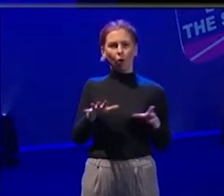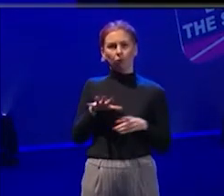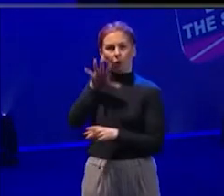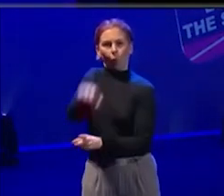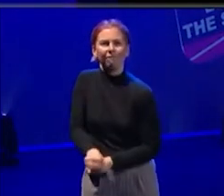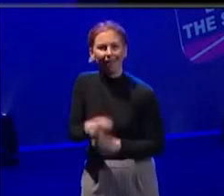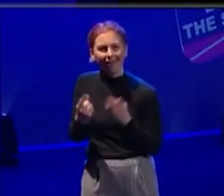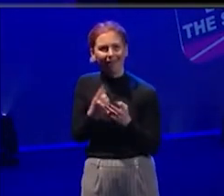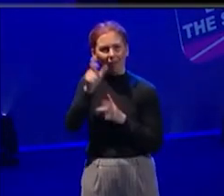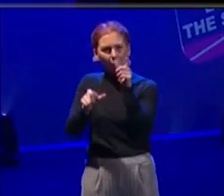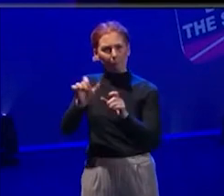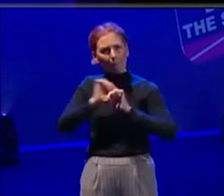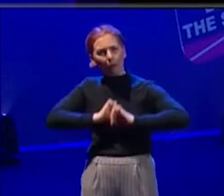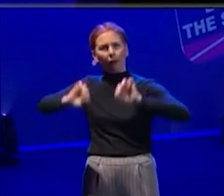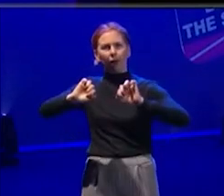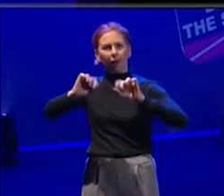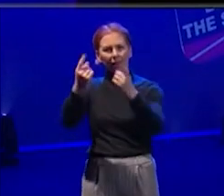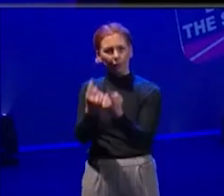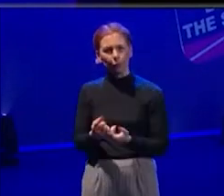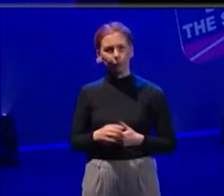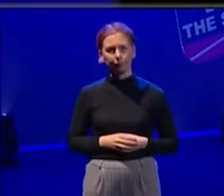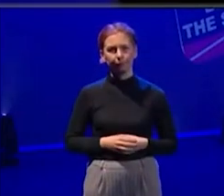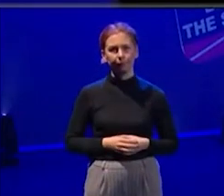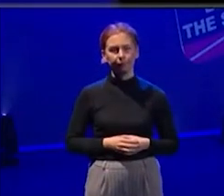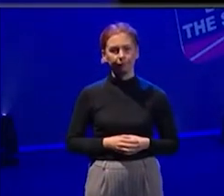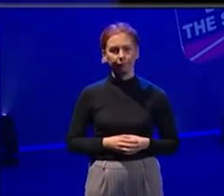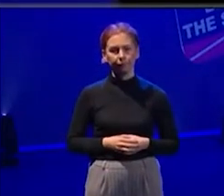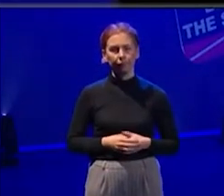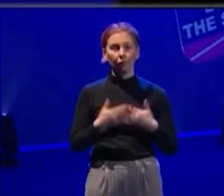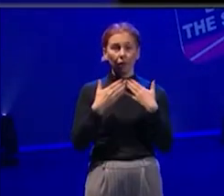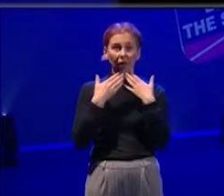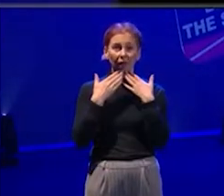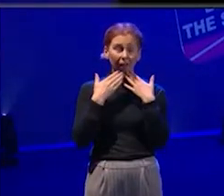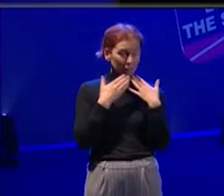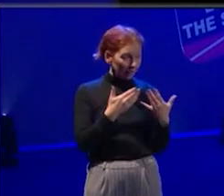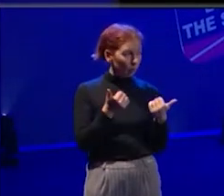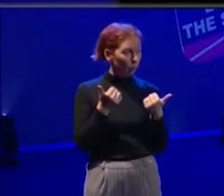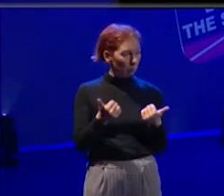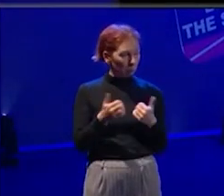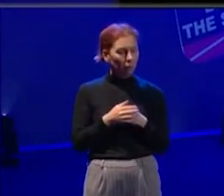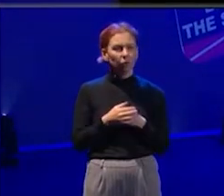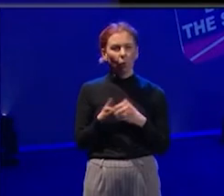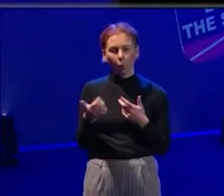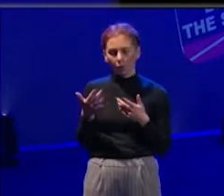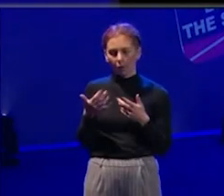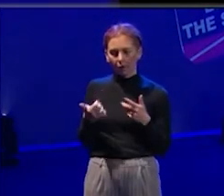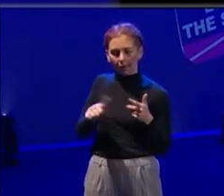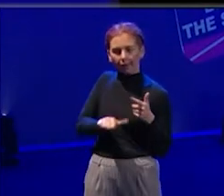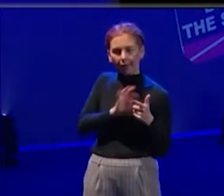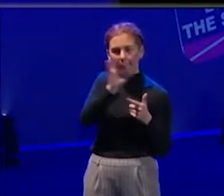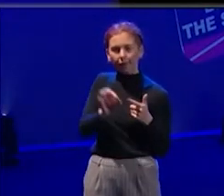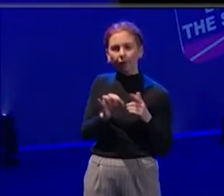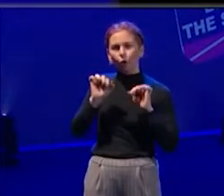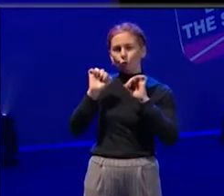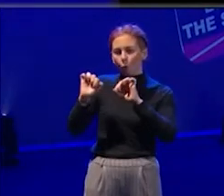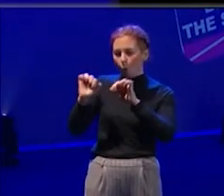Thank you so much. I mean, just to follow up on that, how then, what then is your approach? And could you give us some